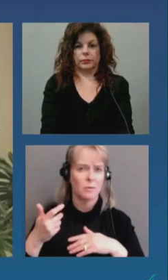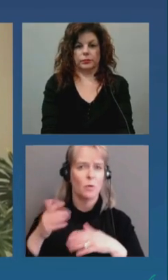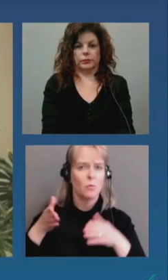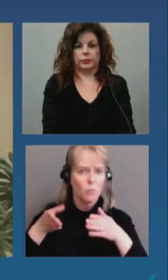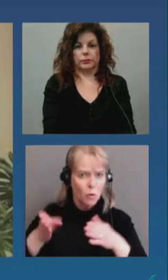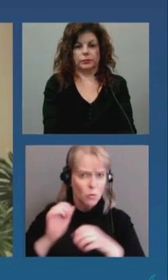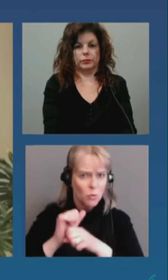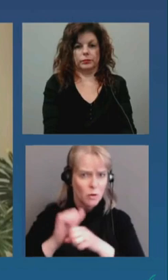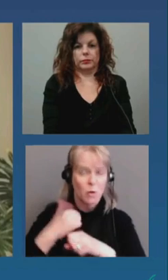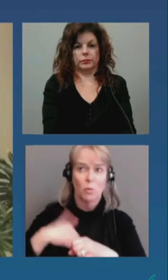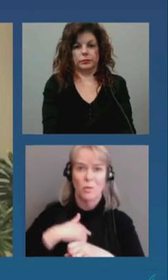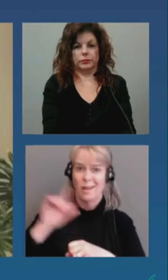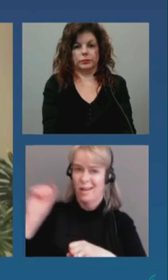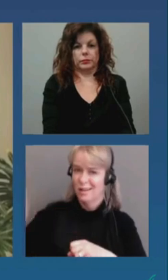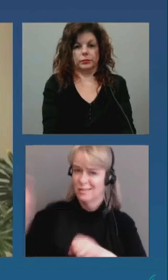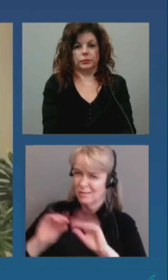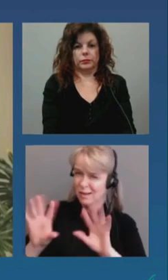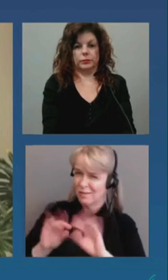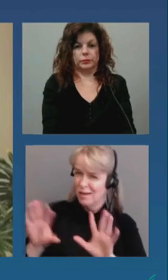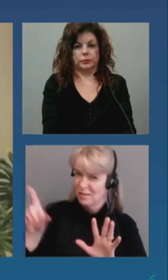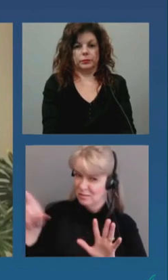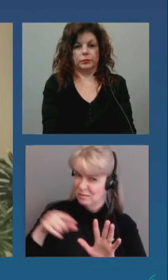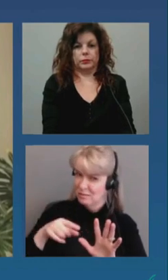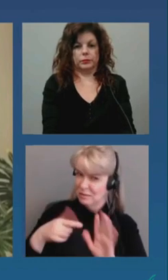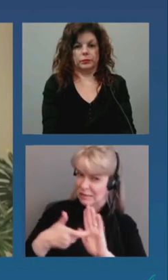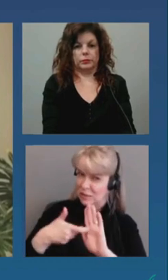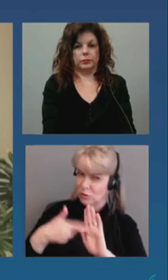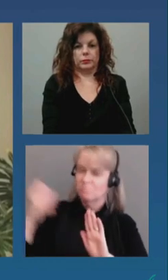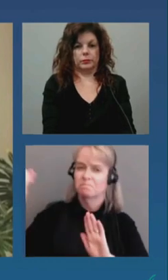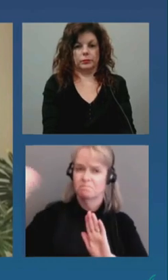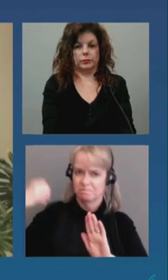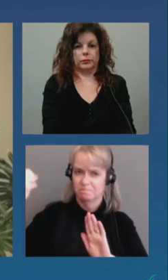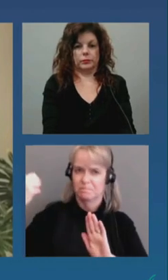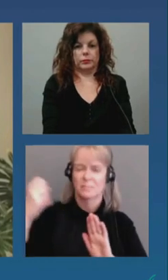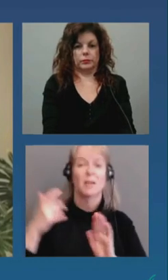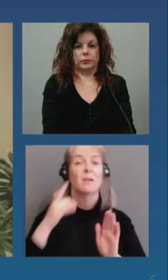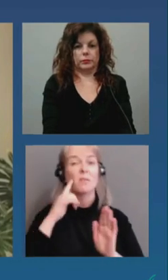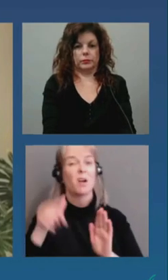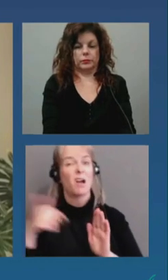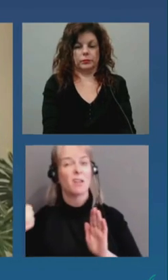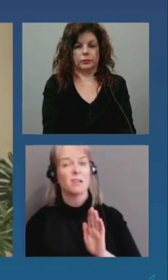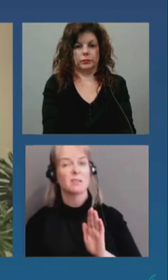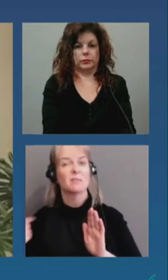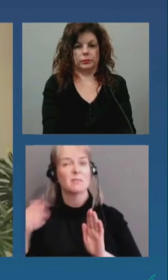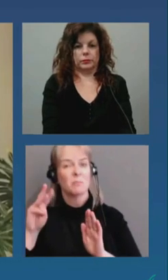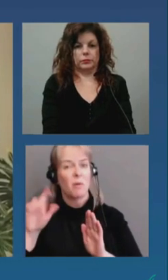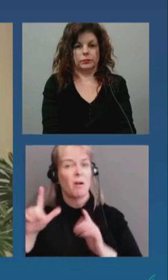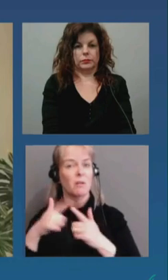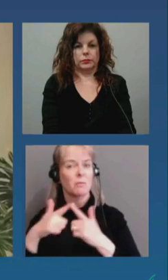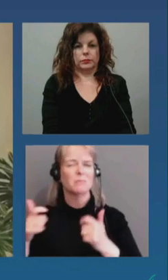back from the province that they were. As for the others, you'd have to ask the Ministry of Labour. Thanks.